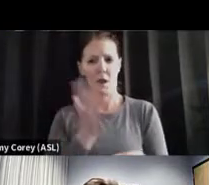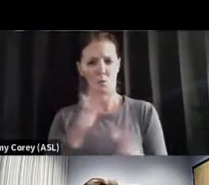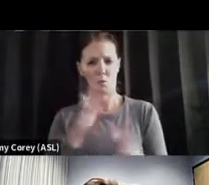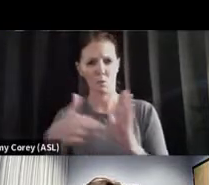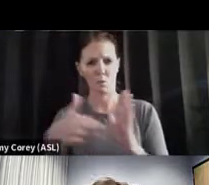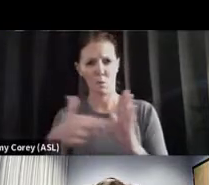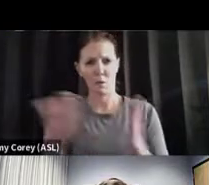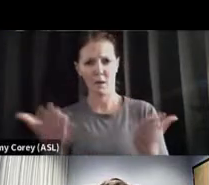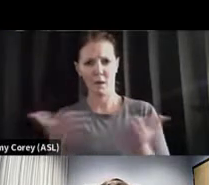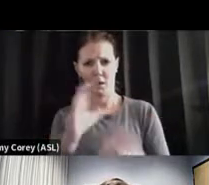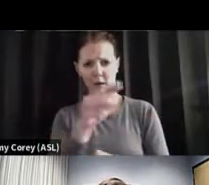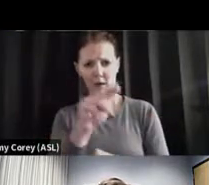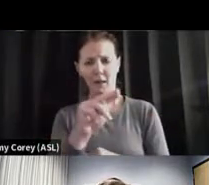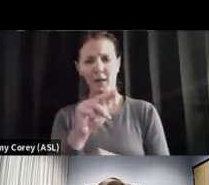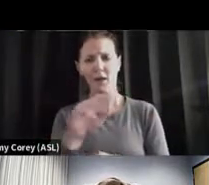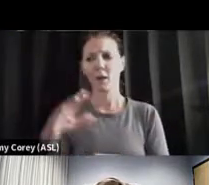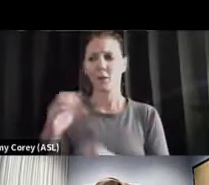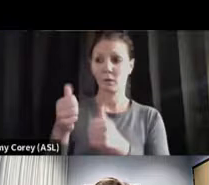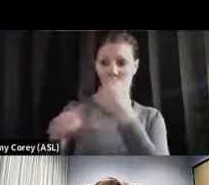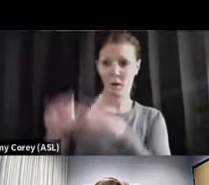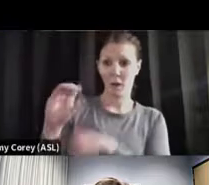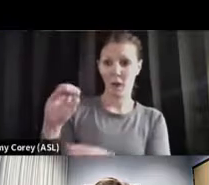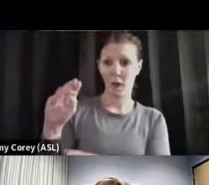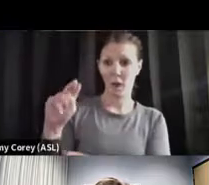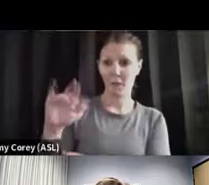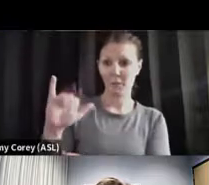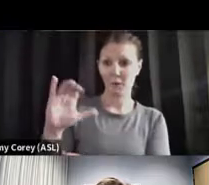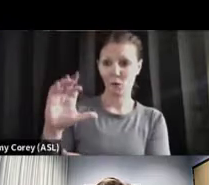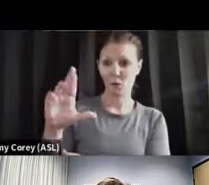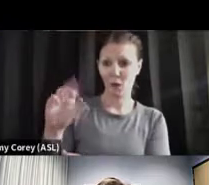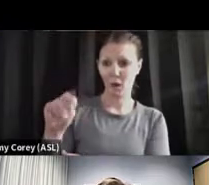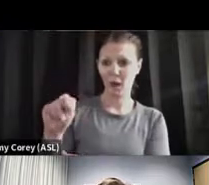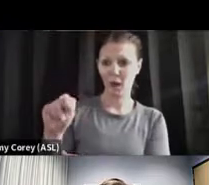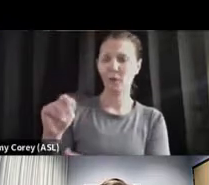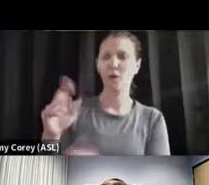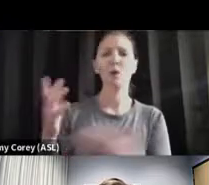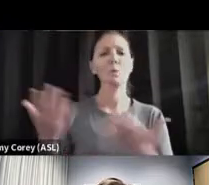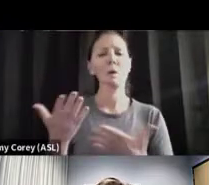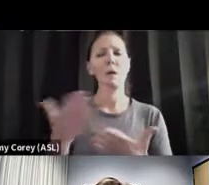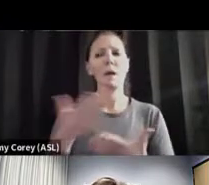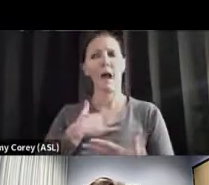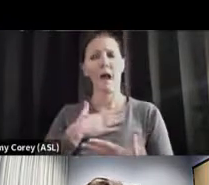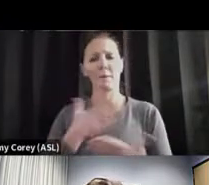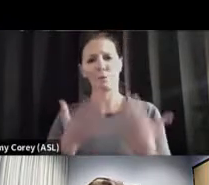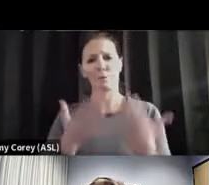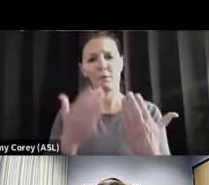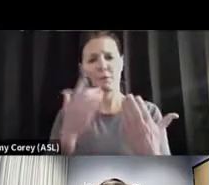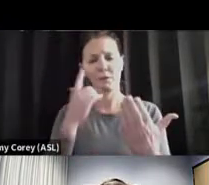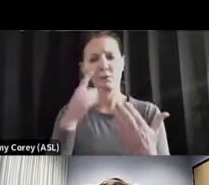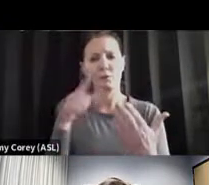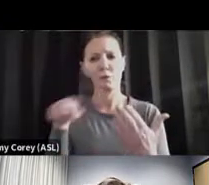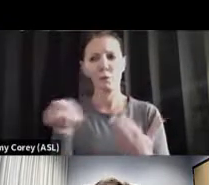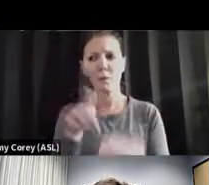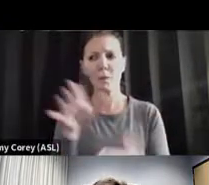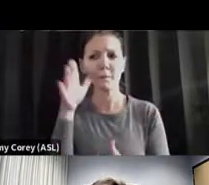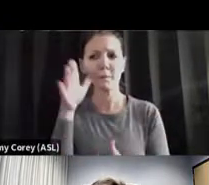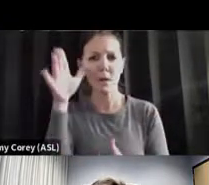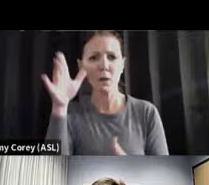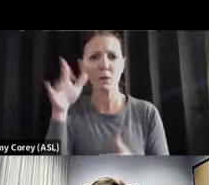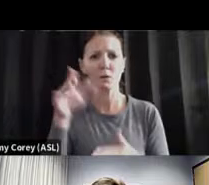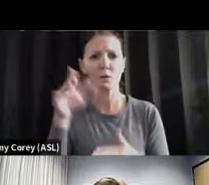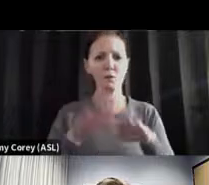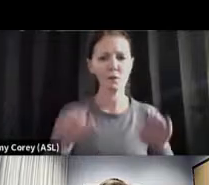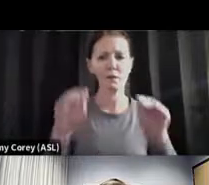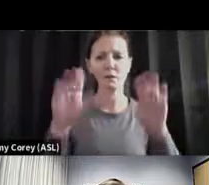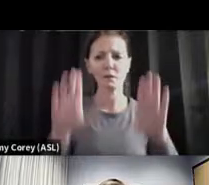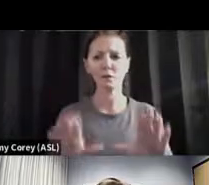with Omicron, and what my recommendations will be for you with you as parents and the children, the teachers, the things